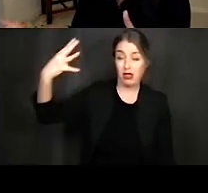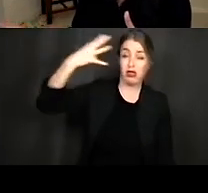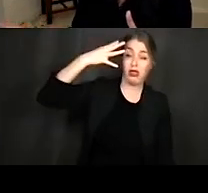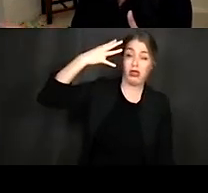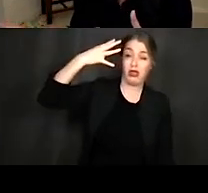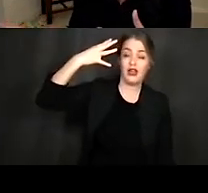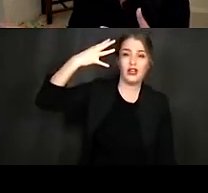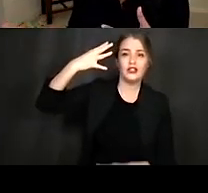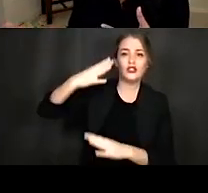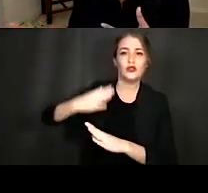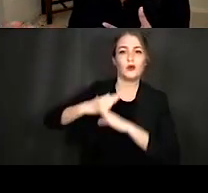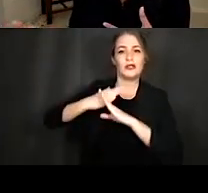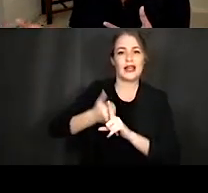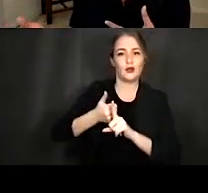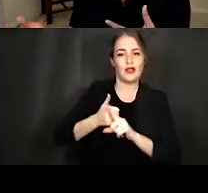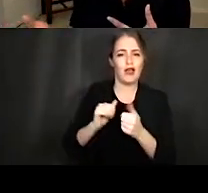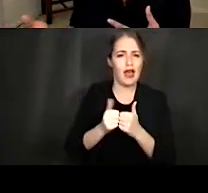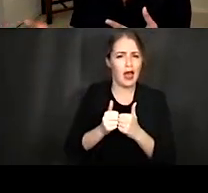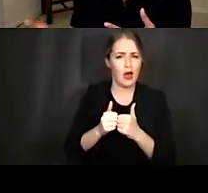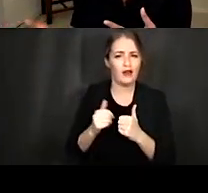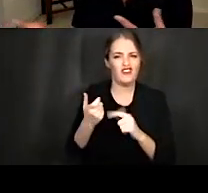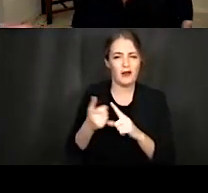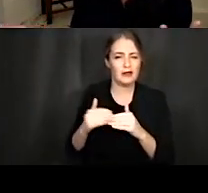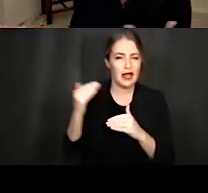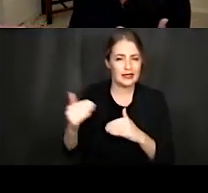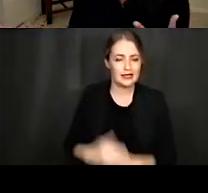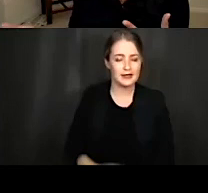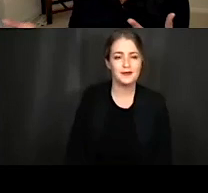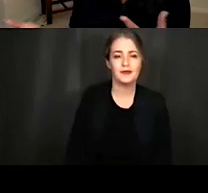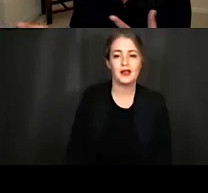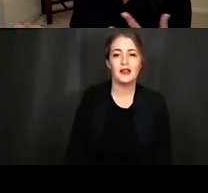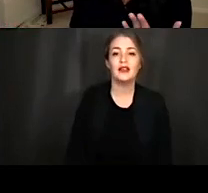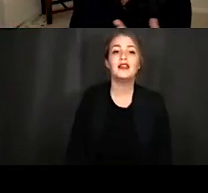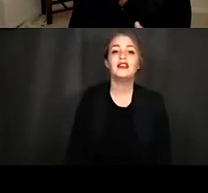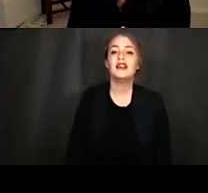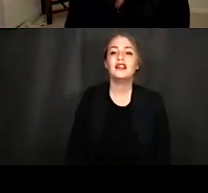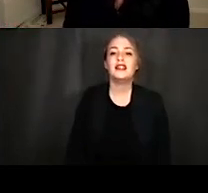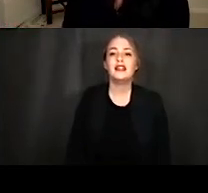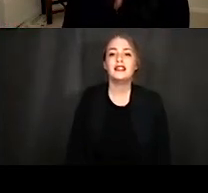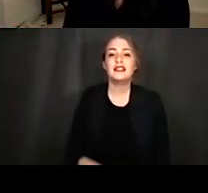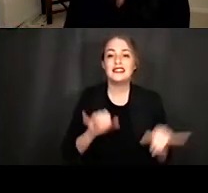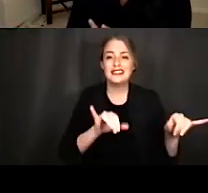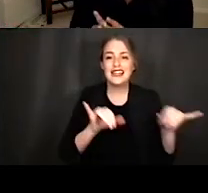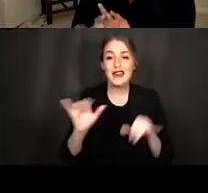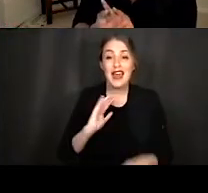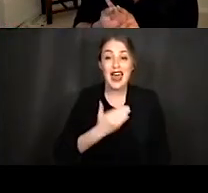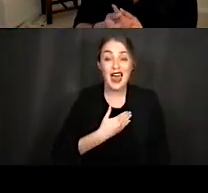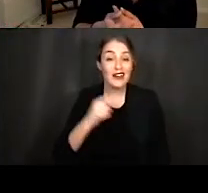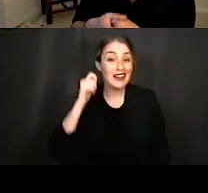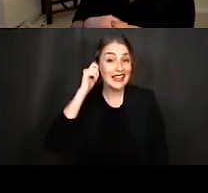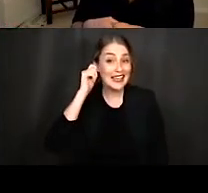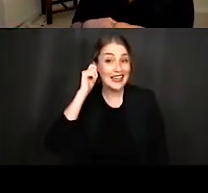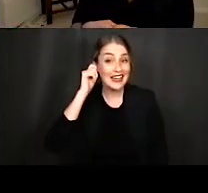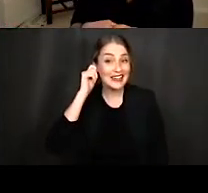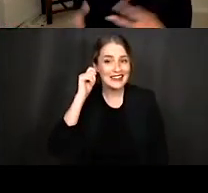the excess. And, you know, our ears don't have ear lids, as I said just